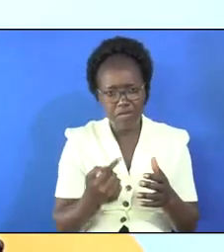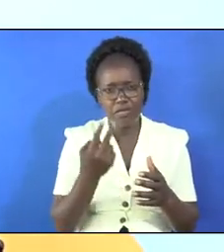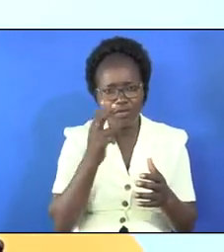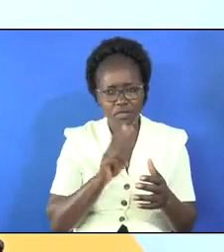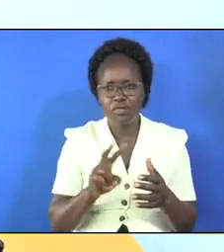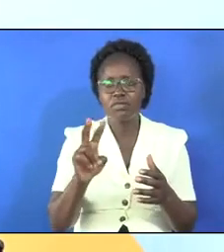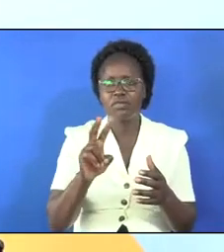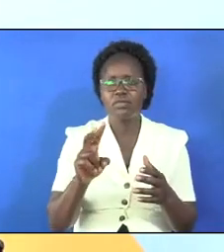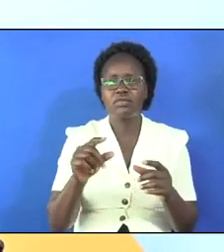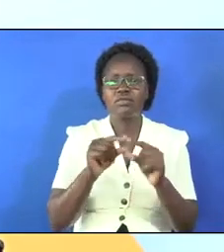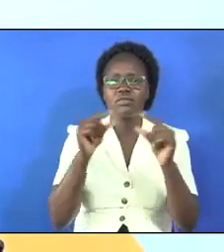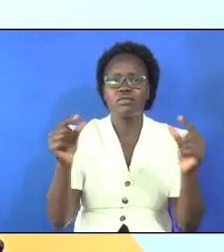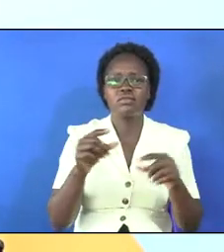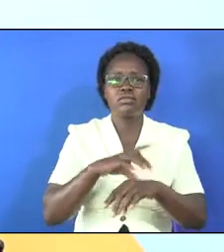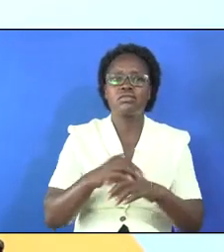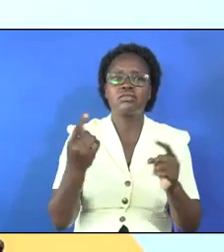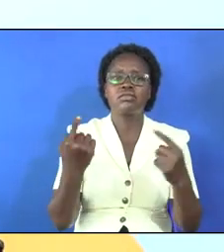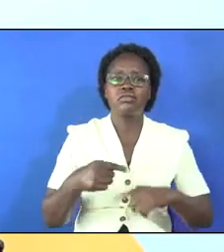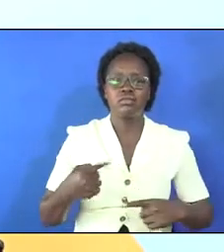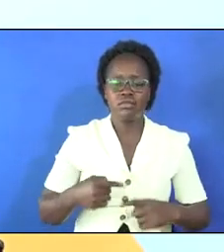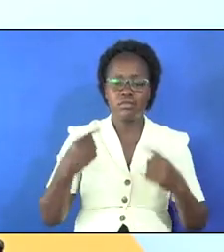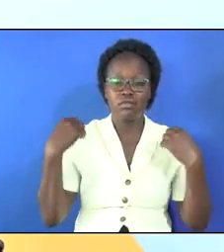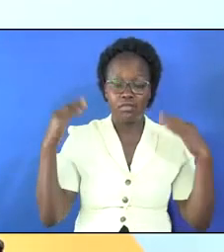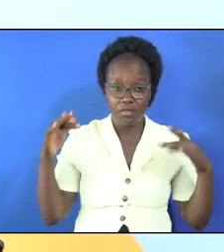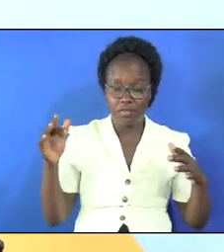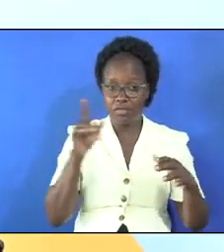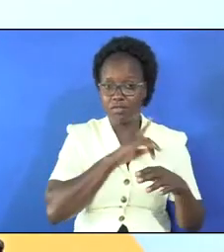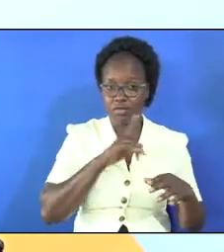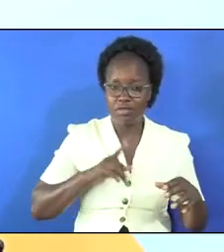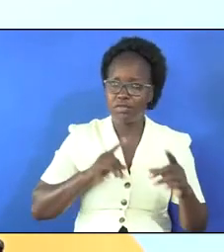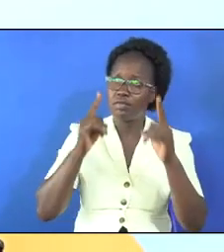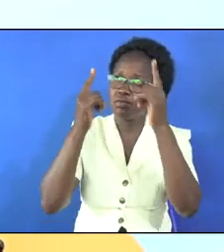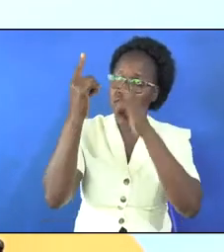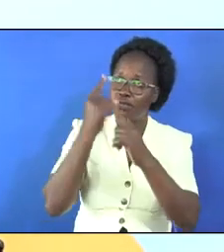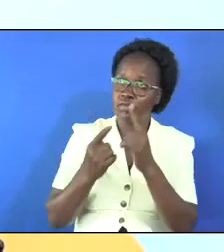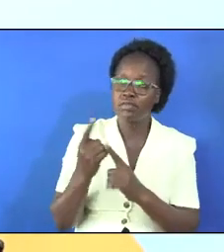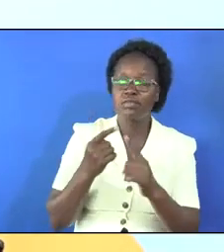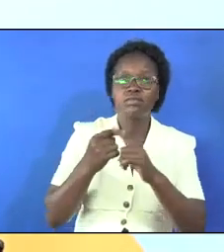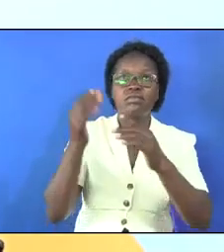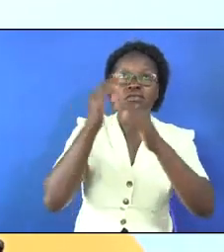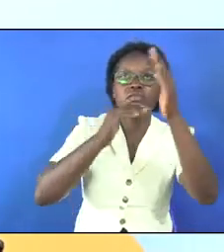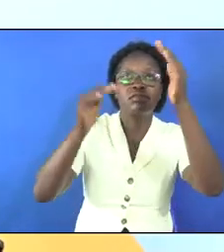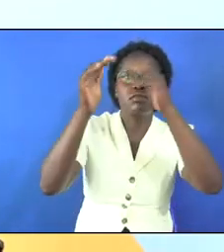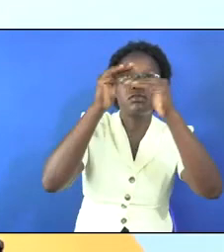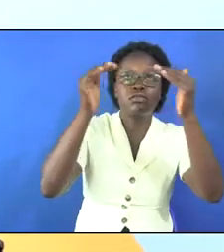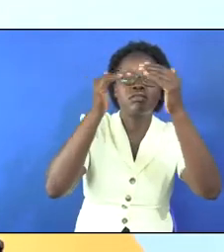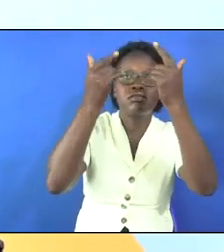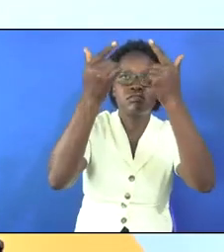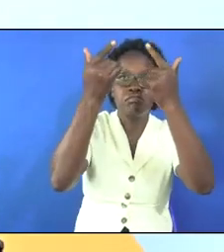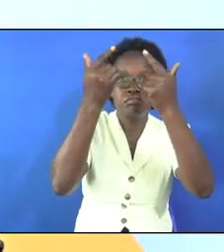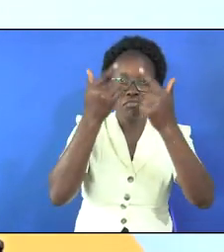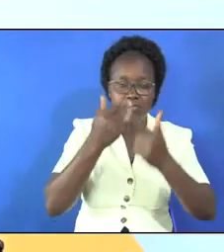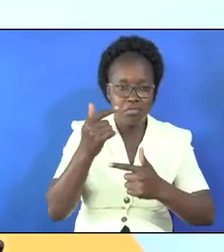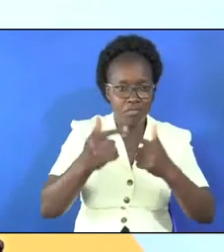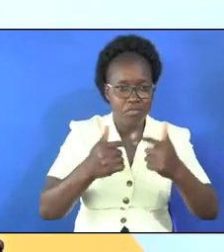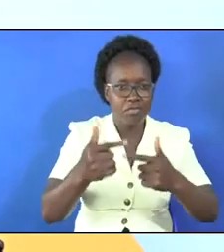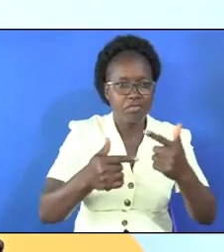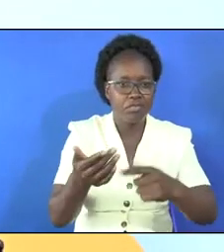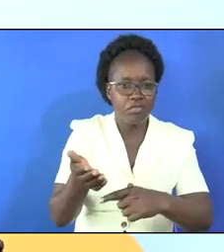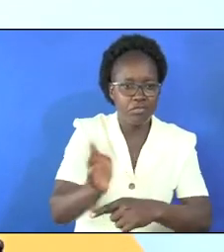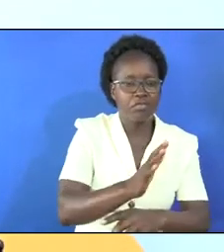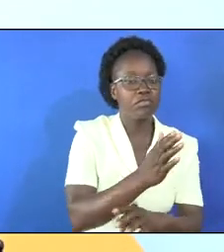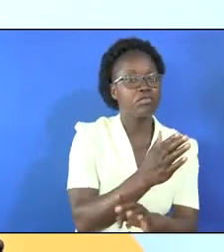there was a great earthquake for an angel of the lord descended from heaven and came and rolled